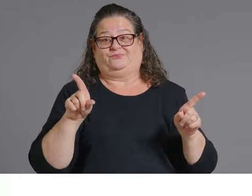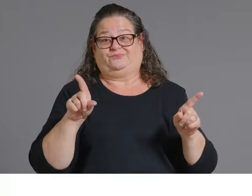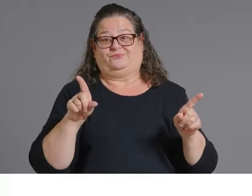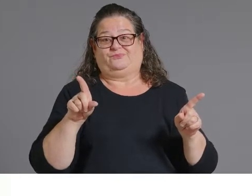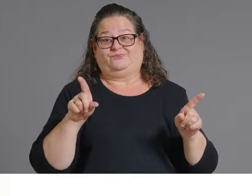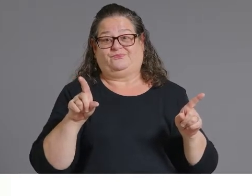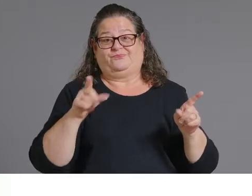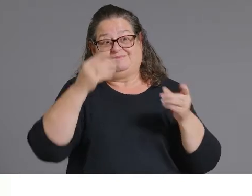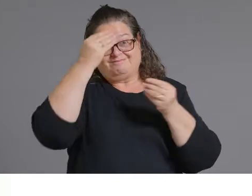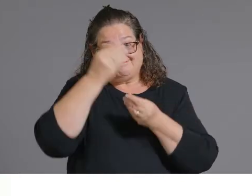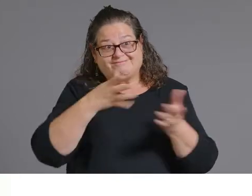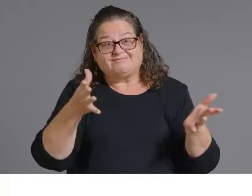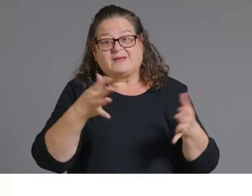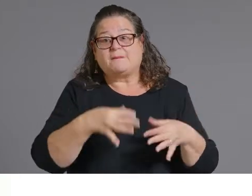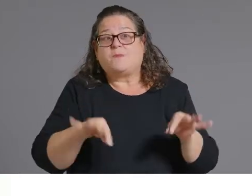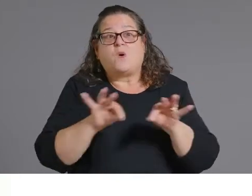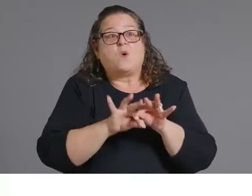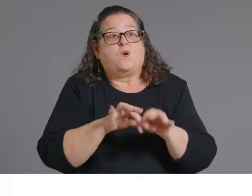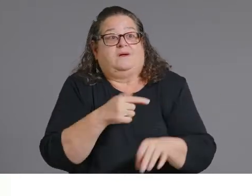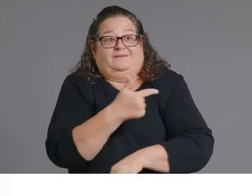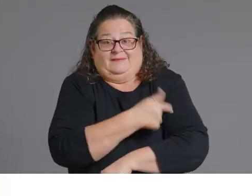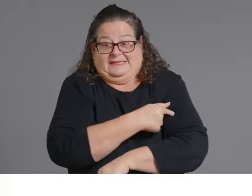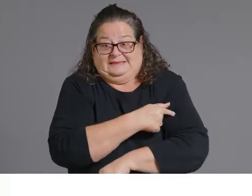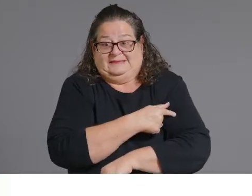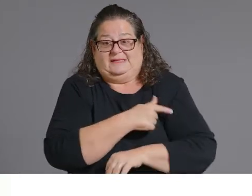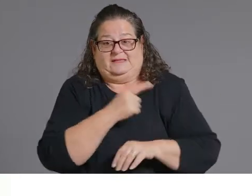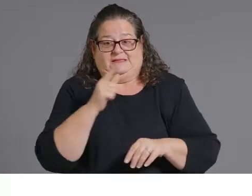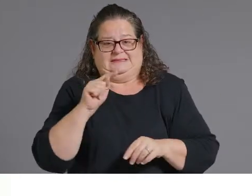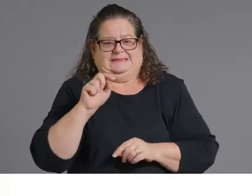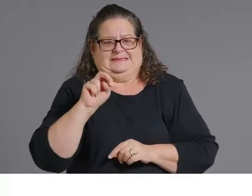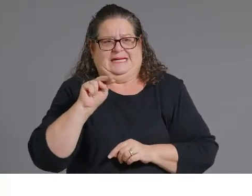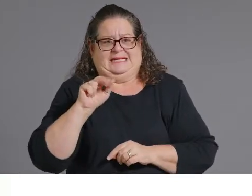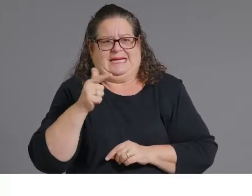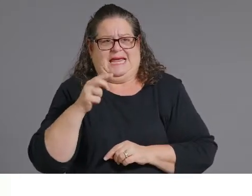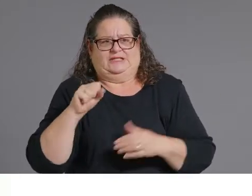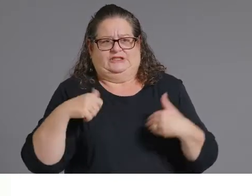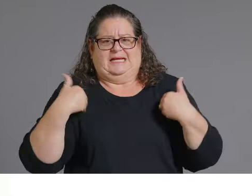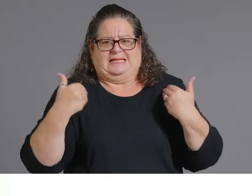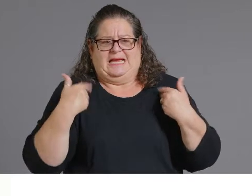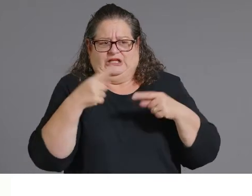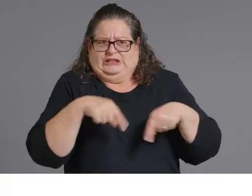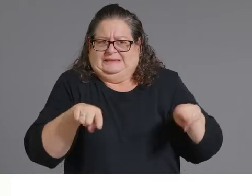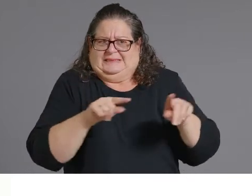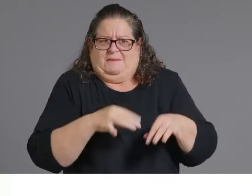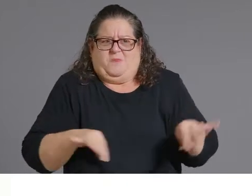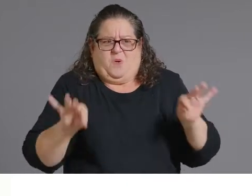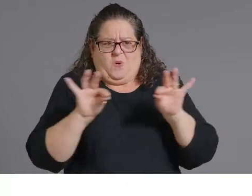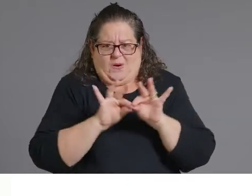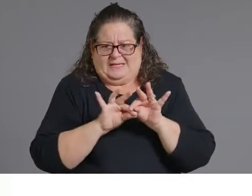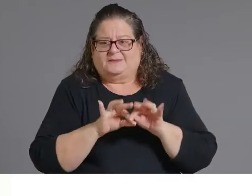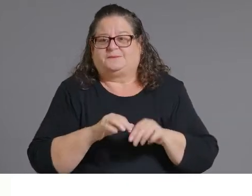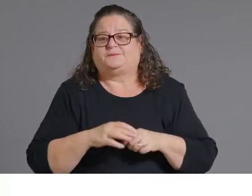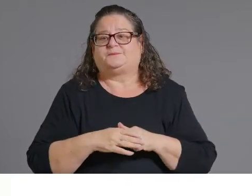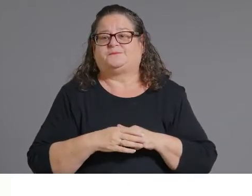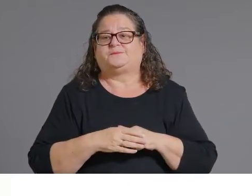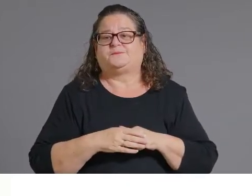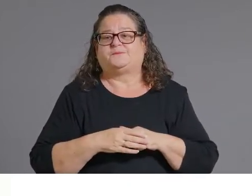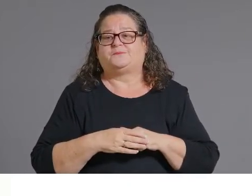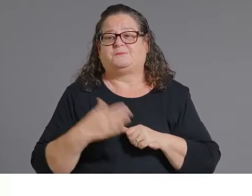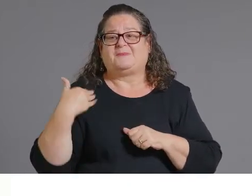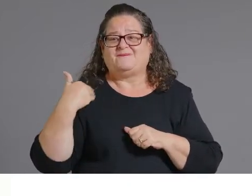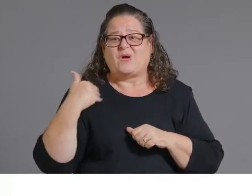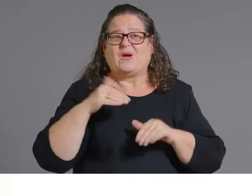population so we we've talked throughout the pandemic about how those over the age of 65 those with underlying medical